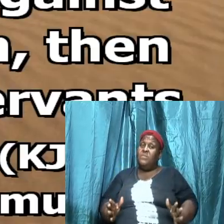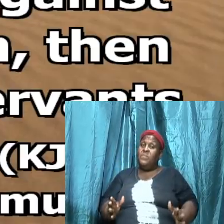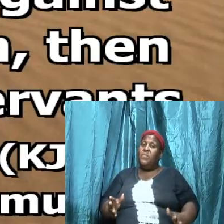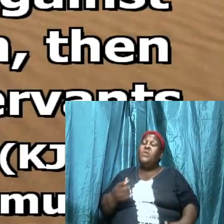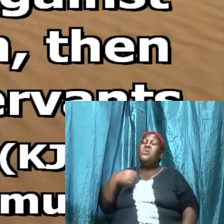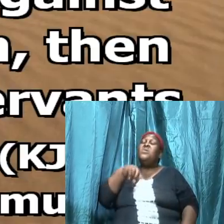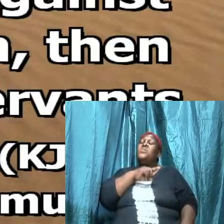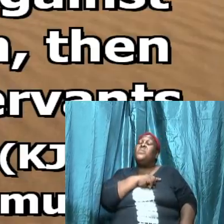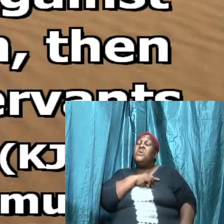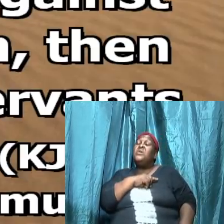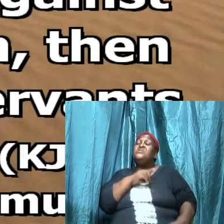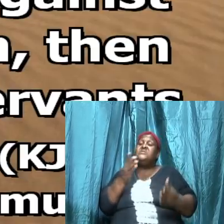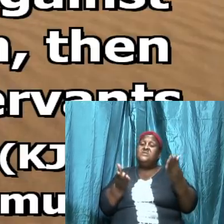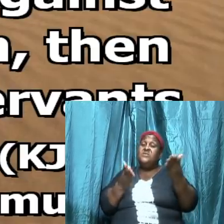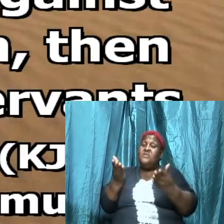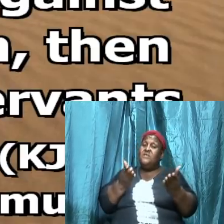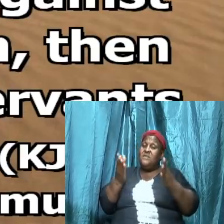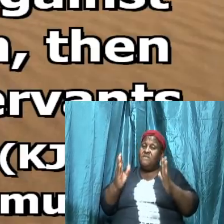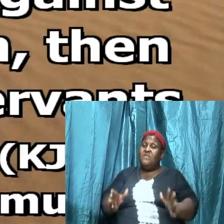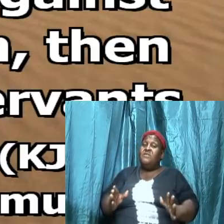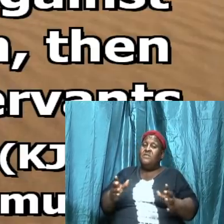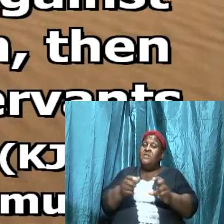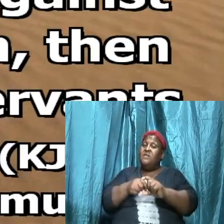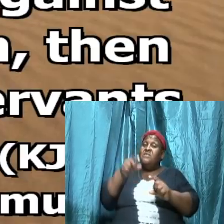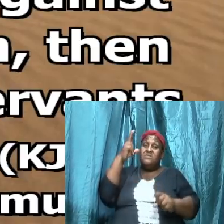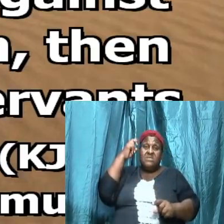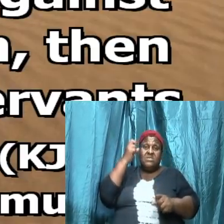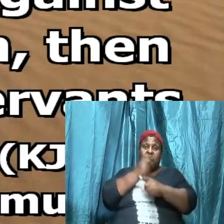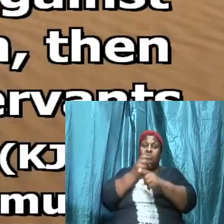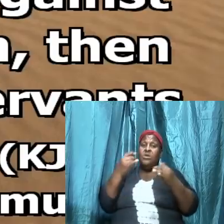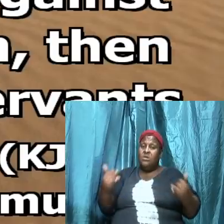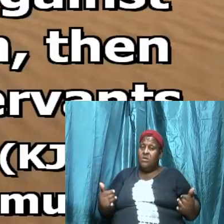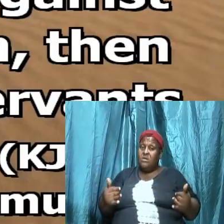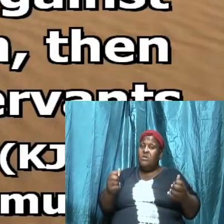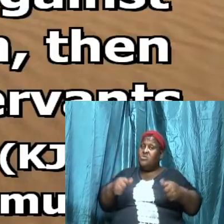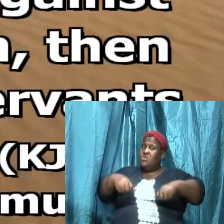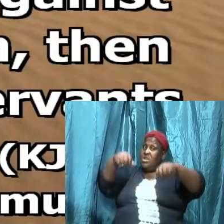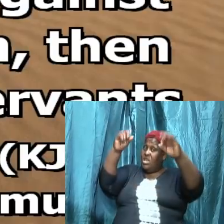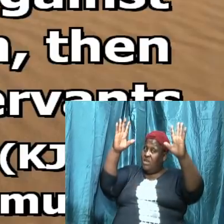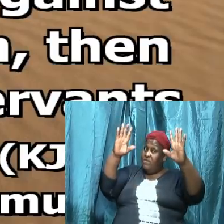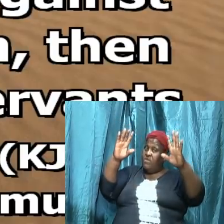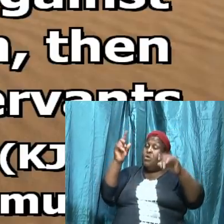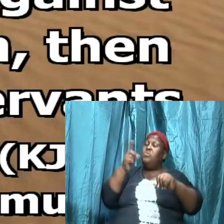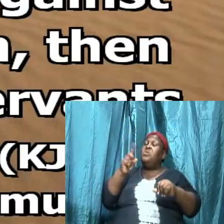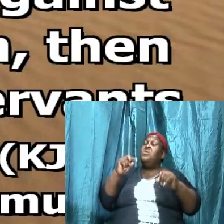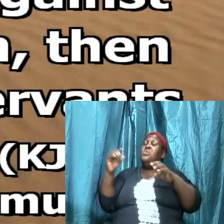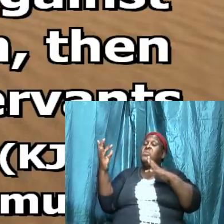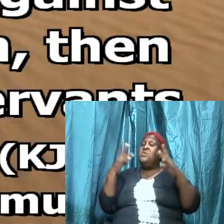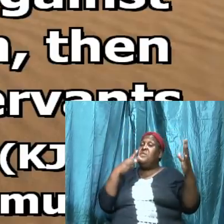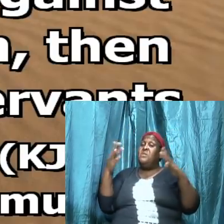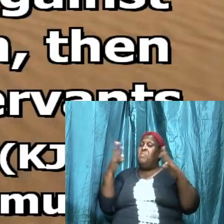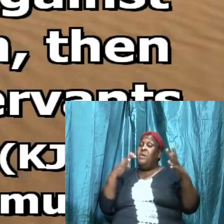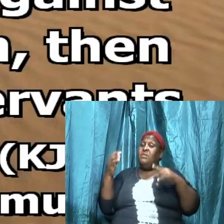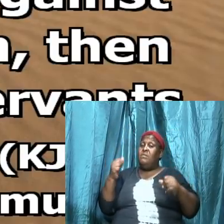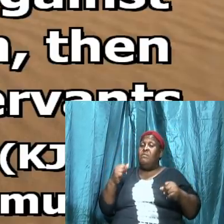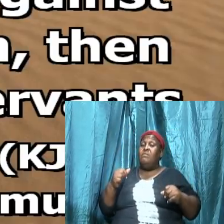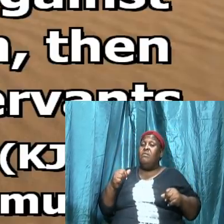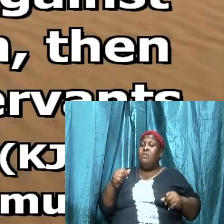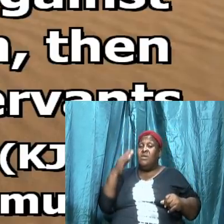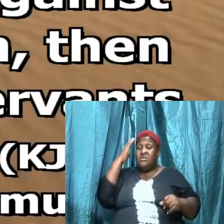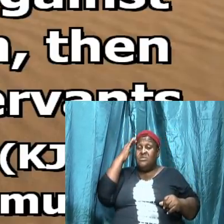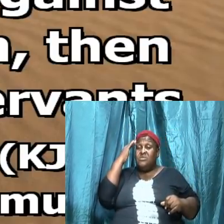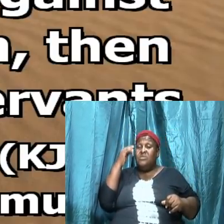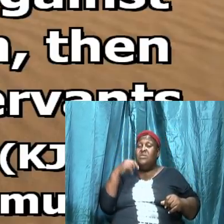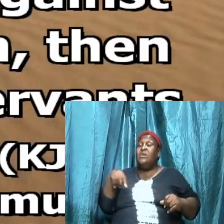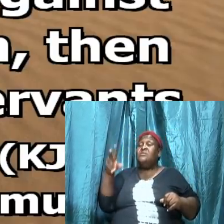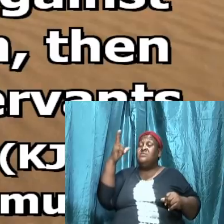we are literally servants of Satan right now because we have given up where the battle is concerned and he has the upper hand and therefore we